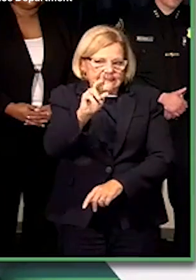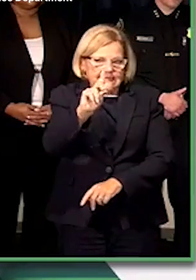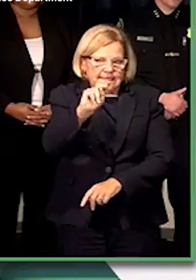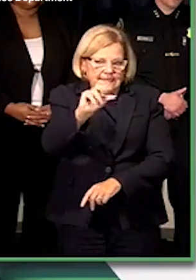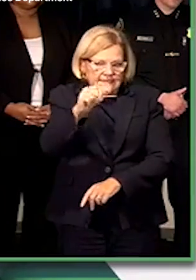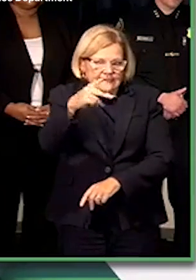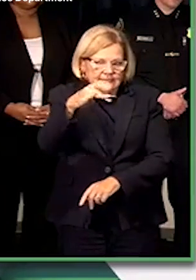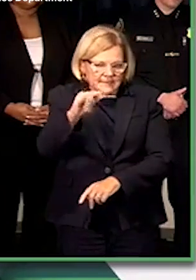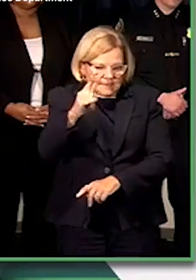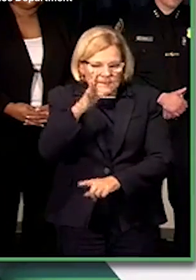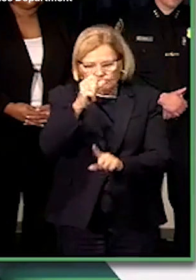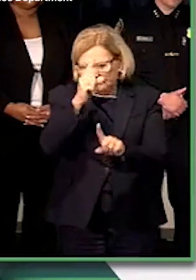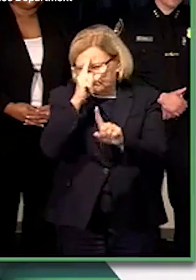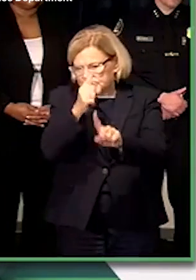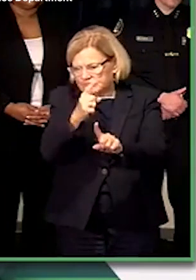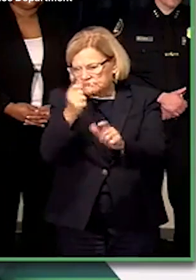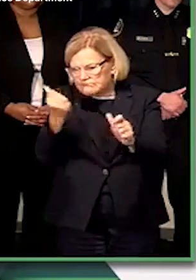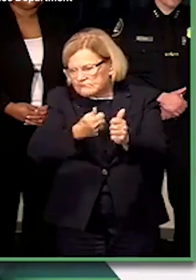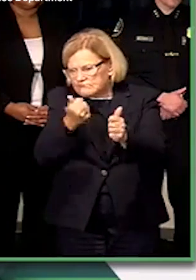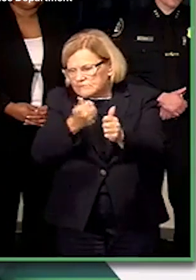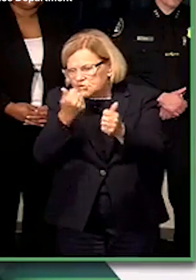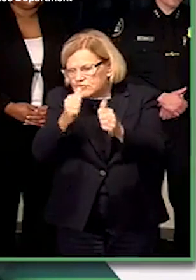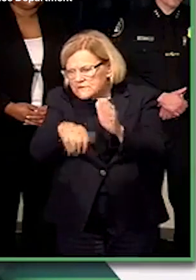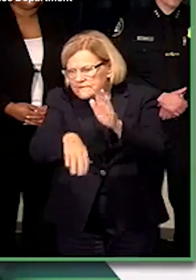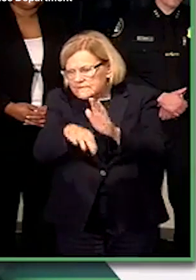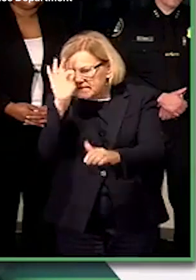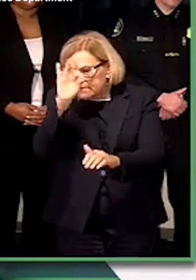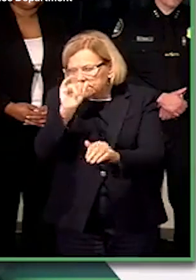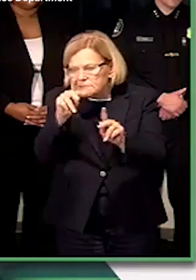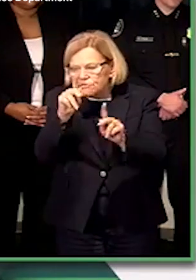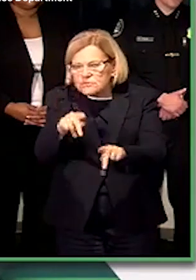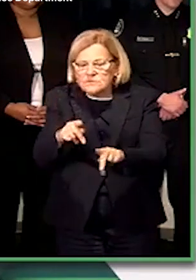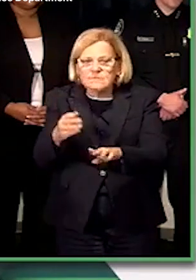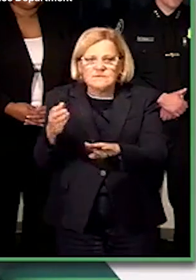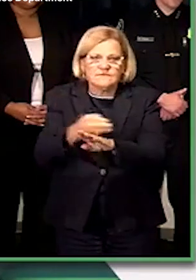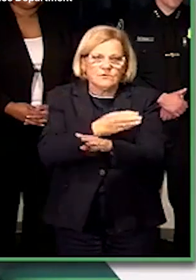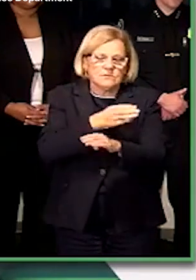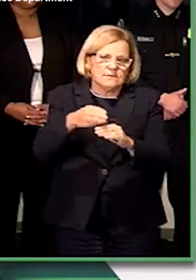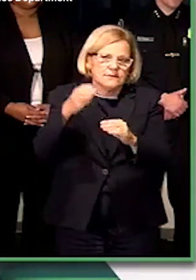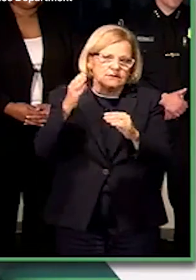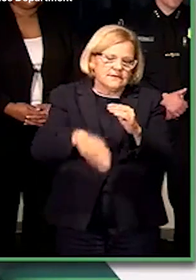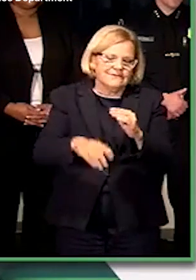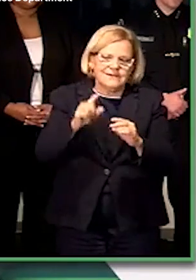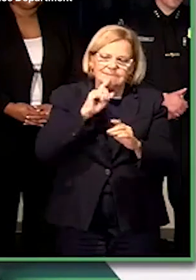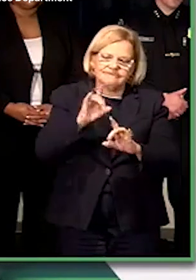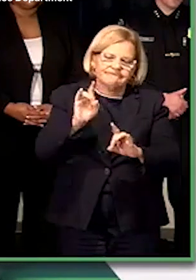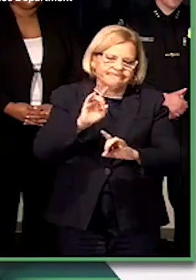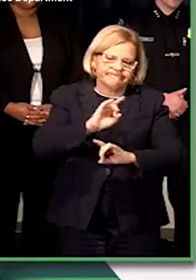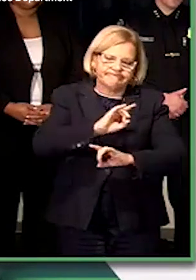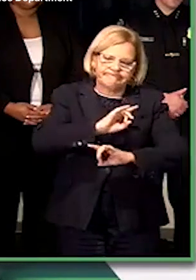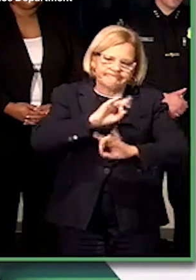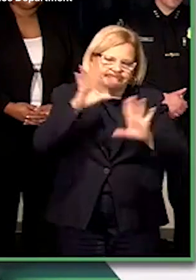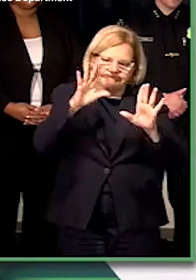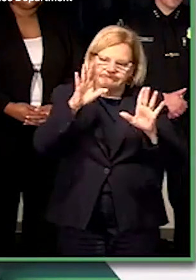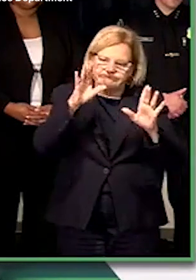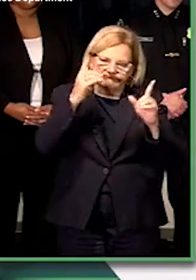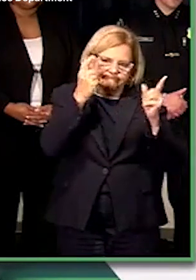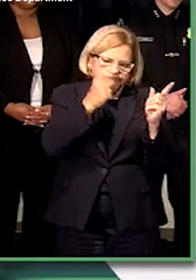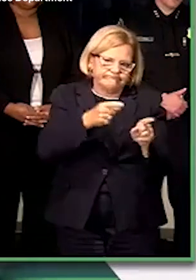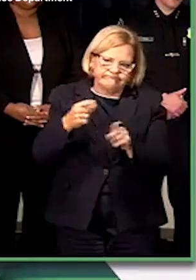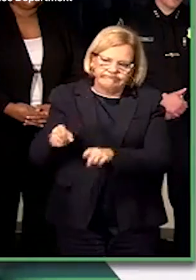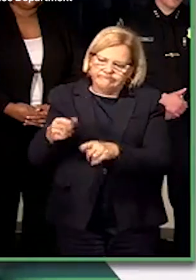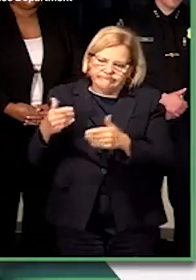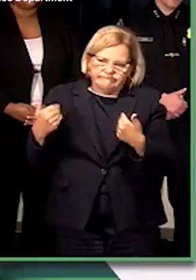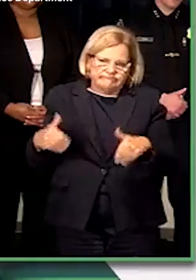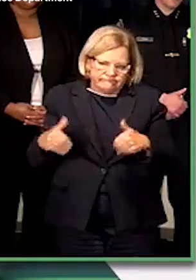assets with the goal of finding our suspect and Ms. Wilson before the situation ended in the most worst possible outcome.